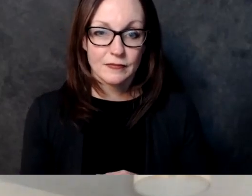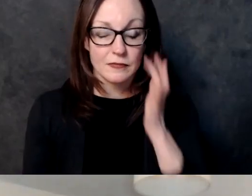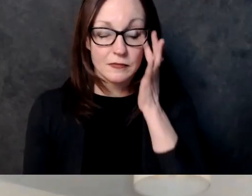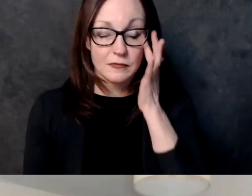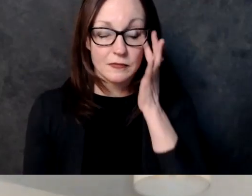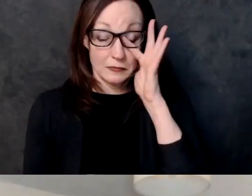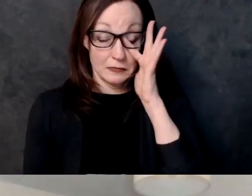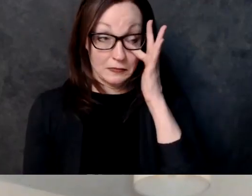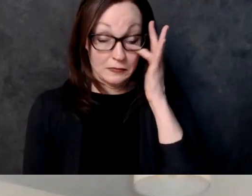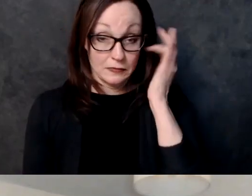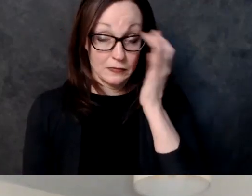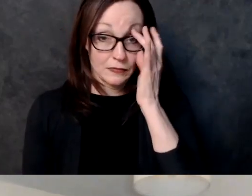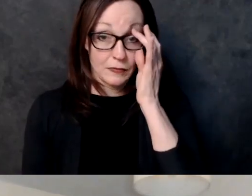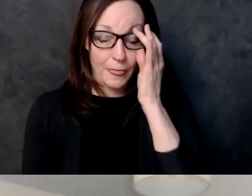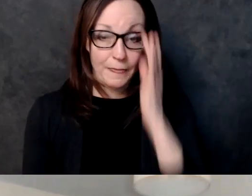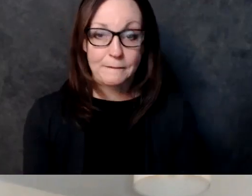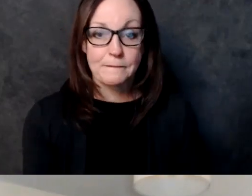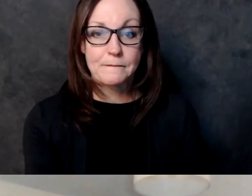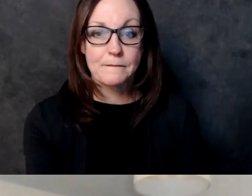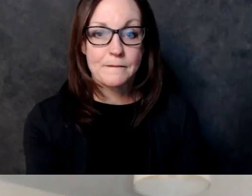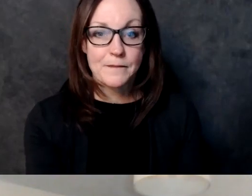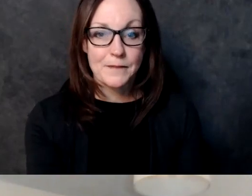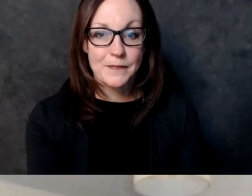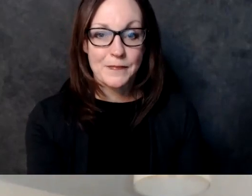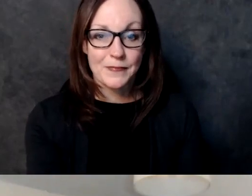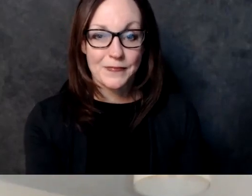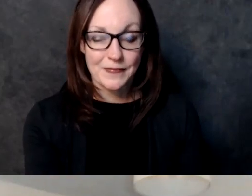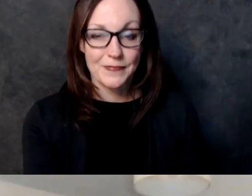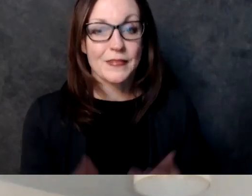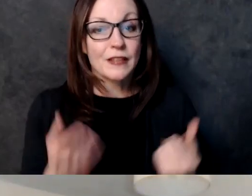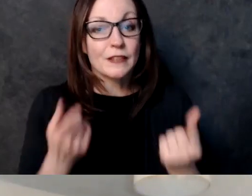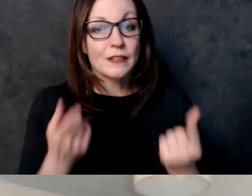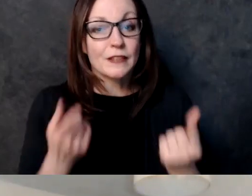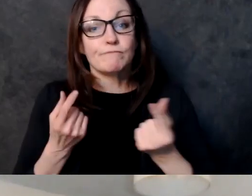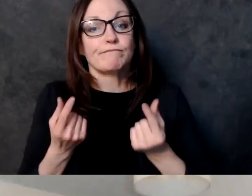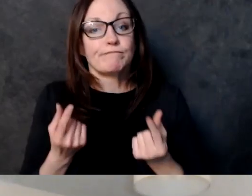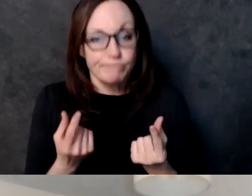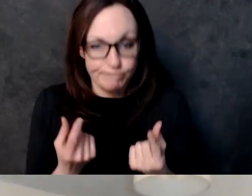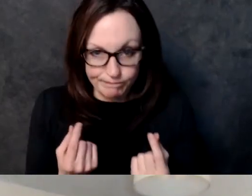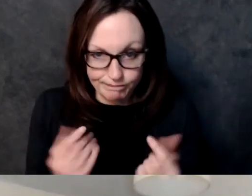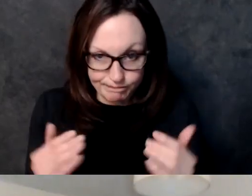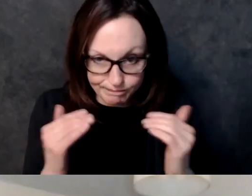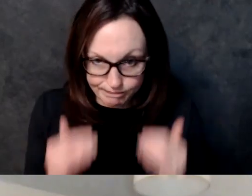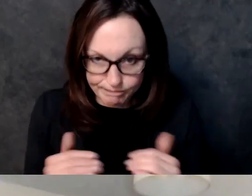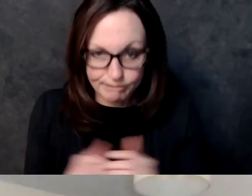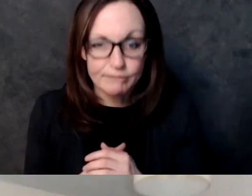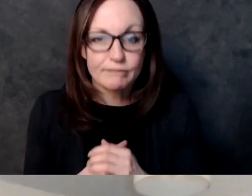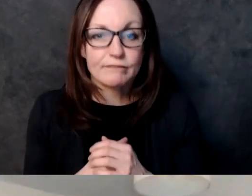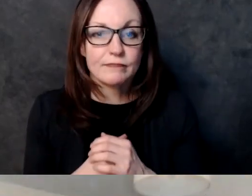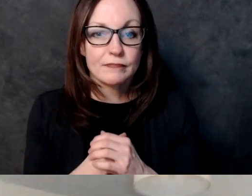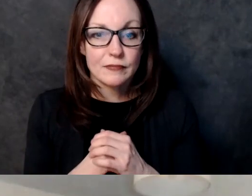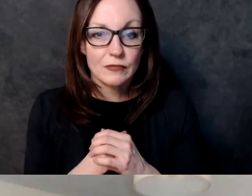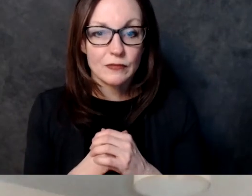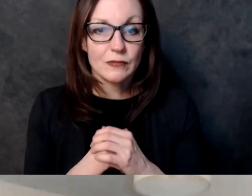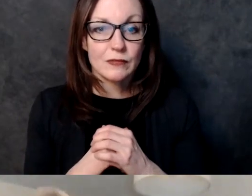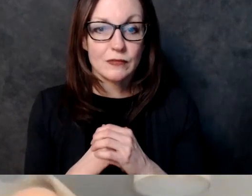police officers post-secondary degree um i think that there needs to so it's a long question and longer than